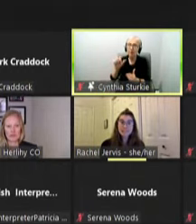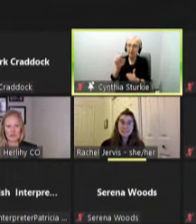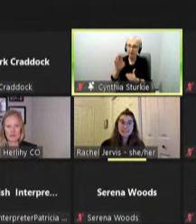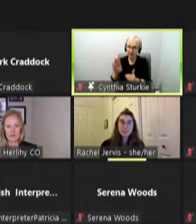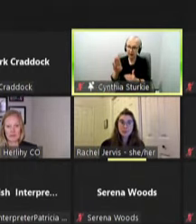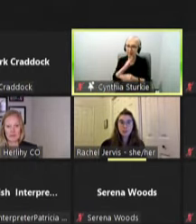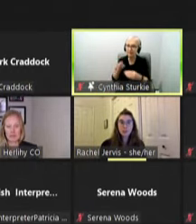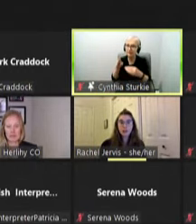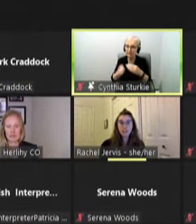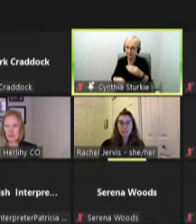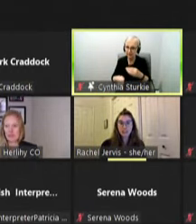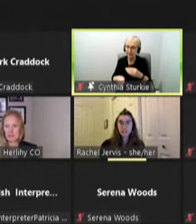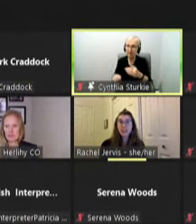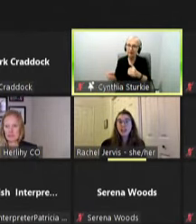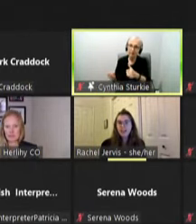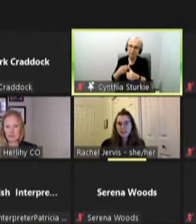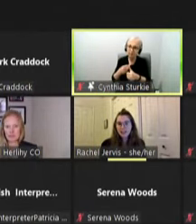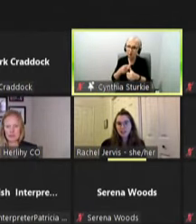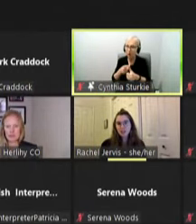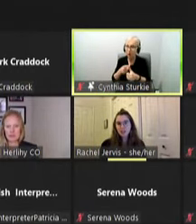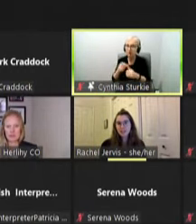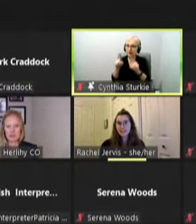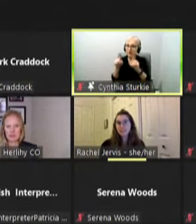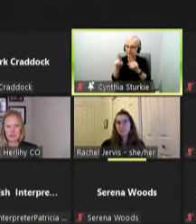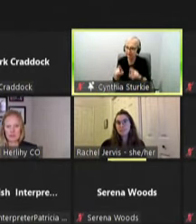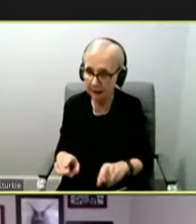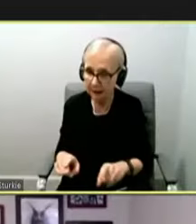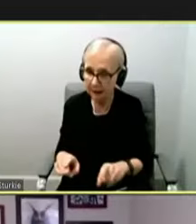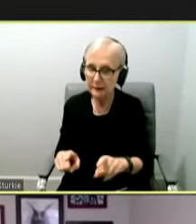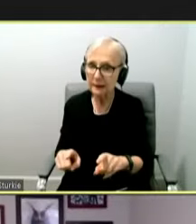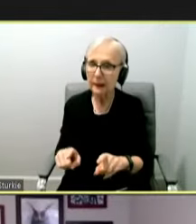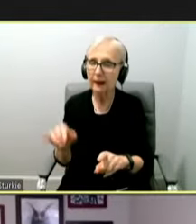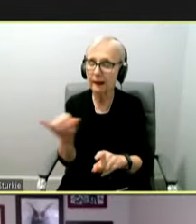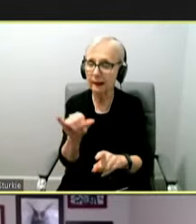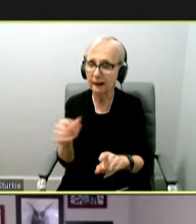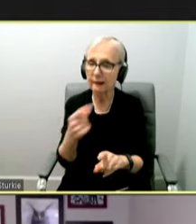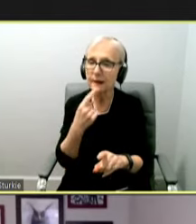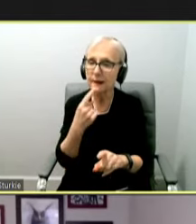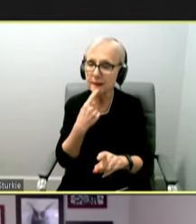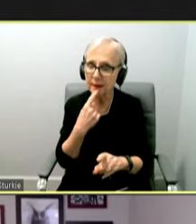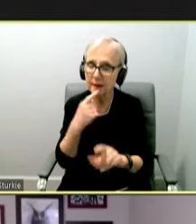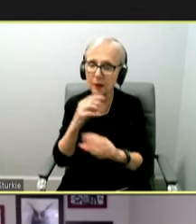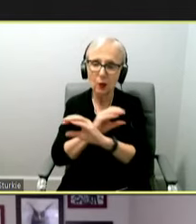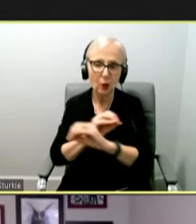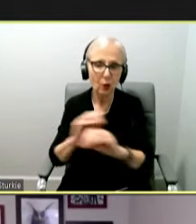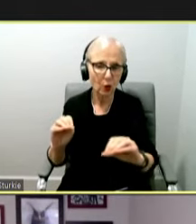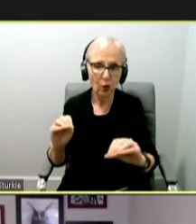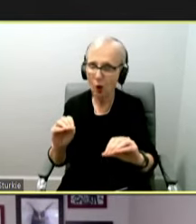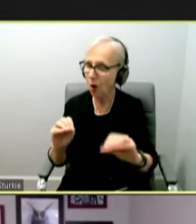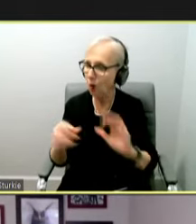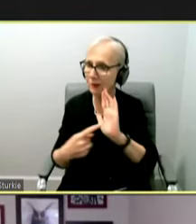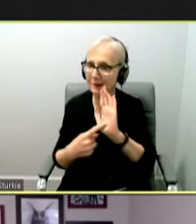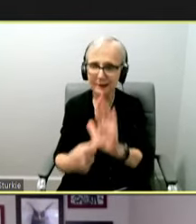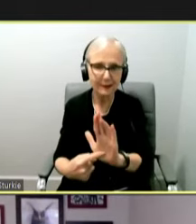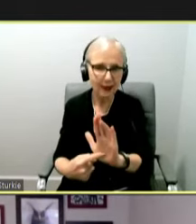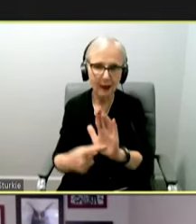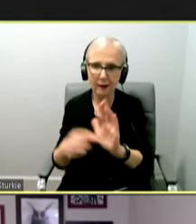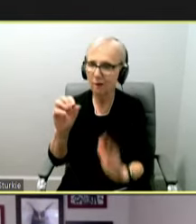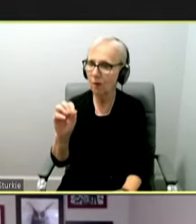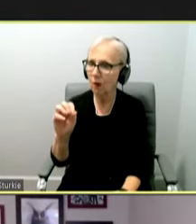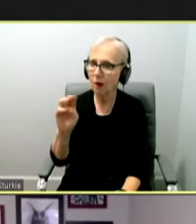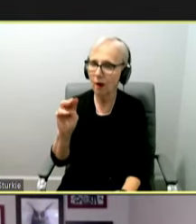testing since this protocol change. And as Dr. Trevanti said before, there was no signature or genetic marker